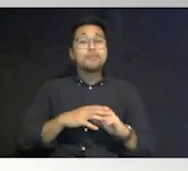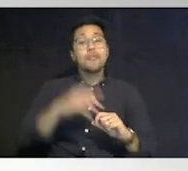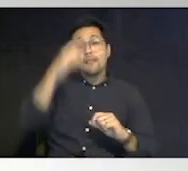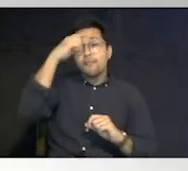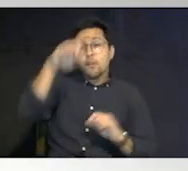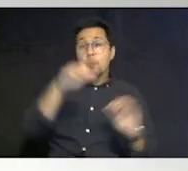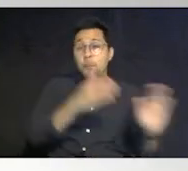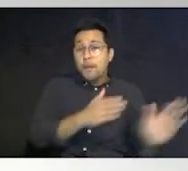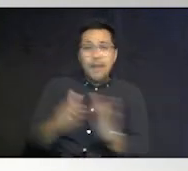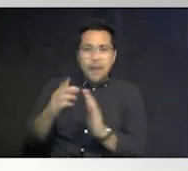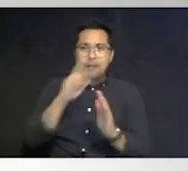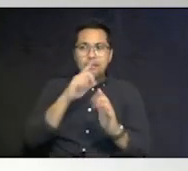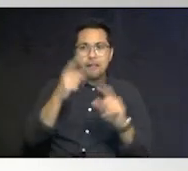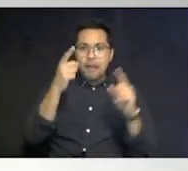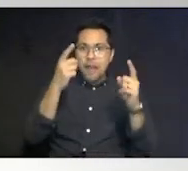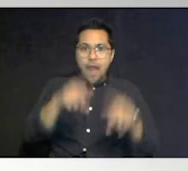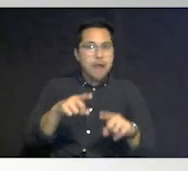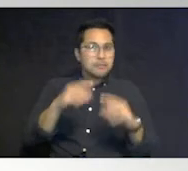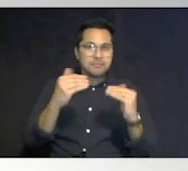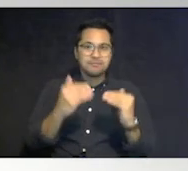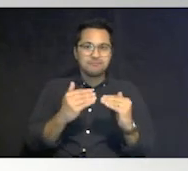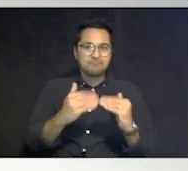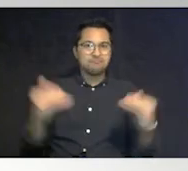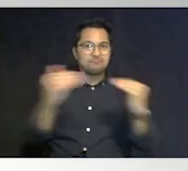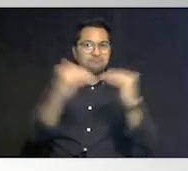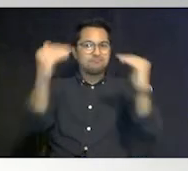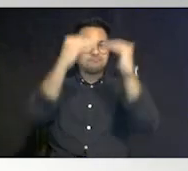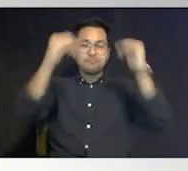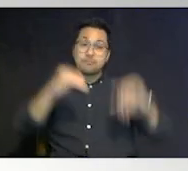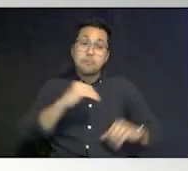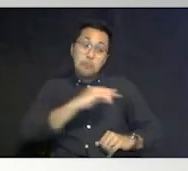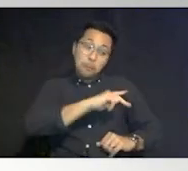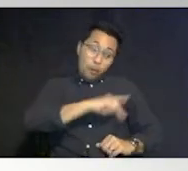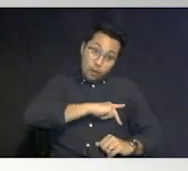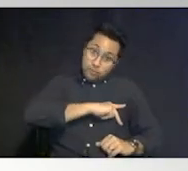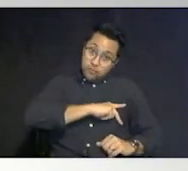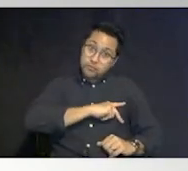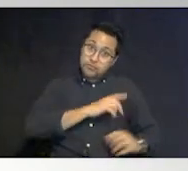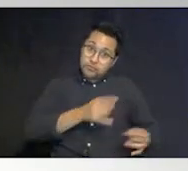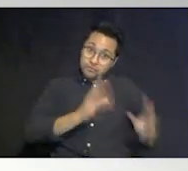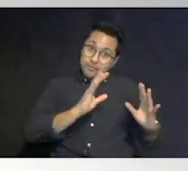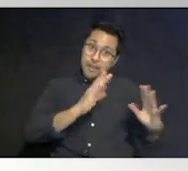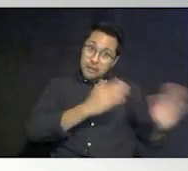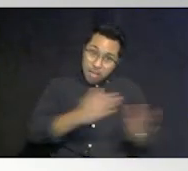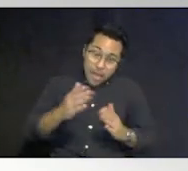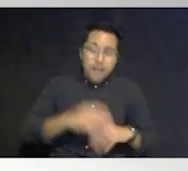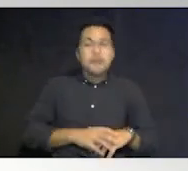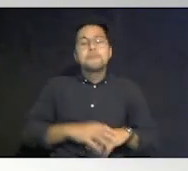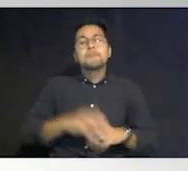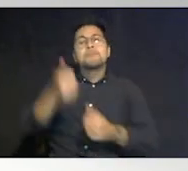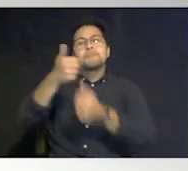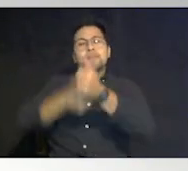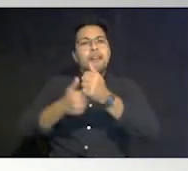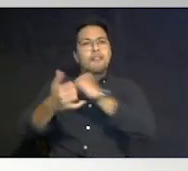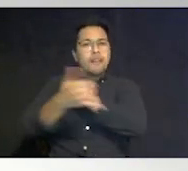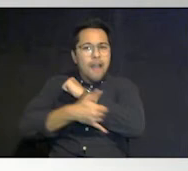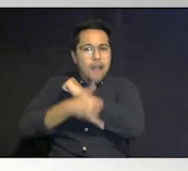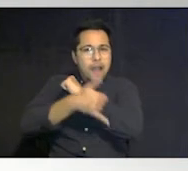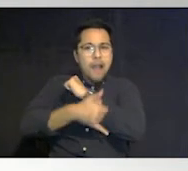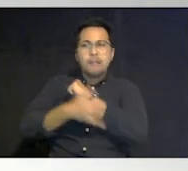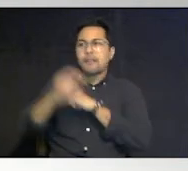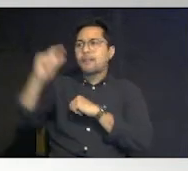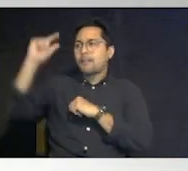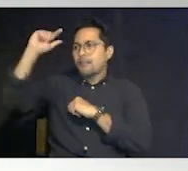occurs at every level it's personal looking at your own personal disaster plan every municipality every county government